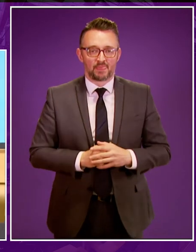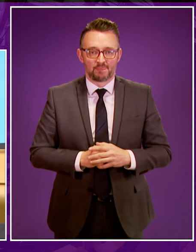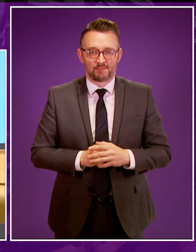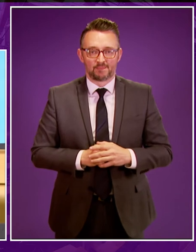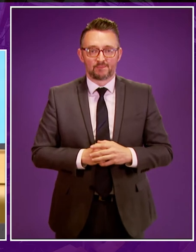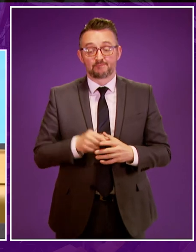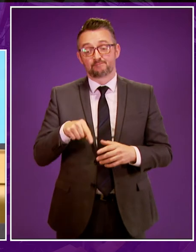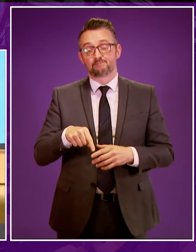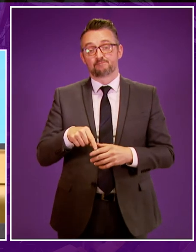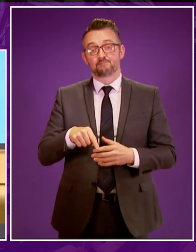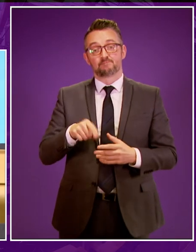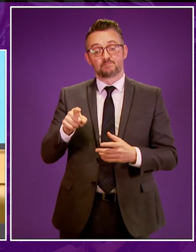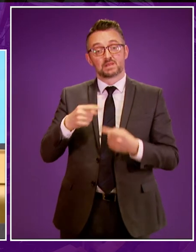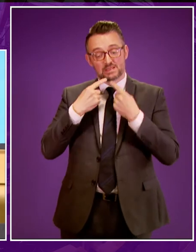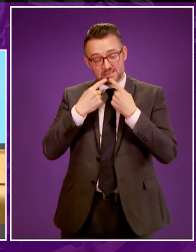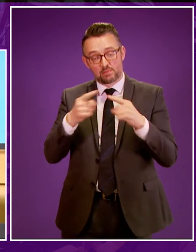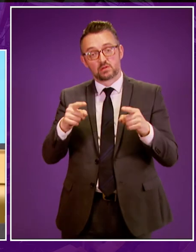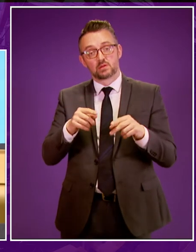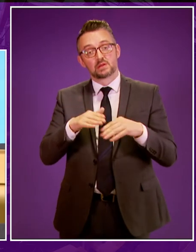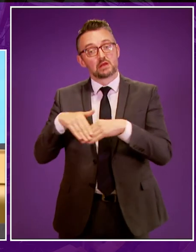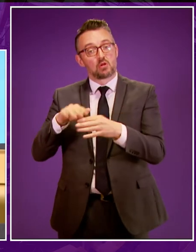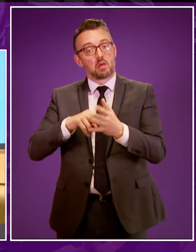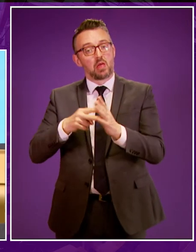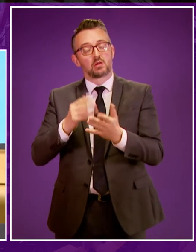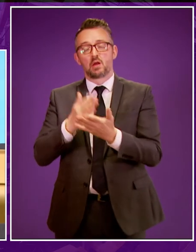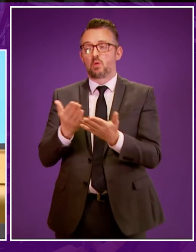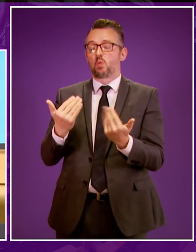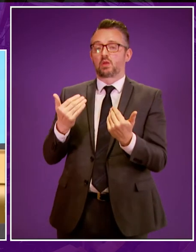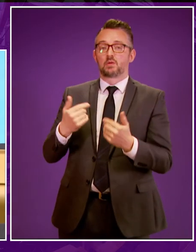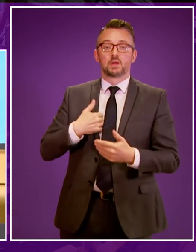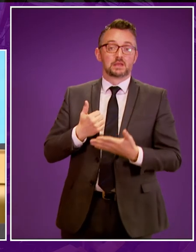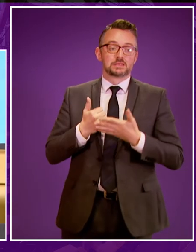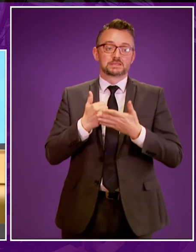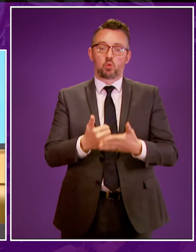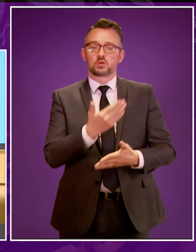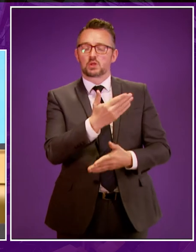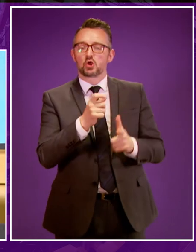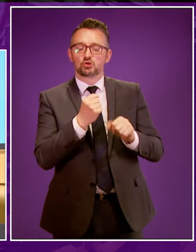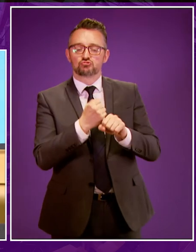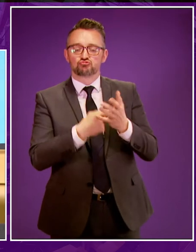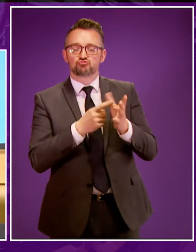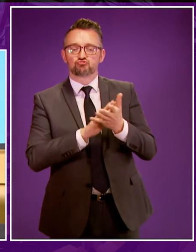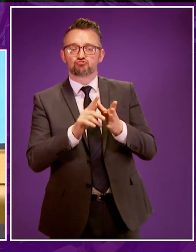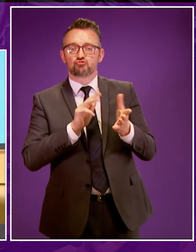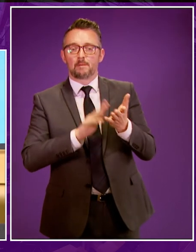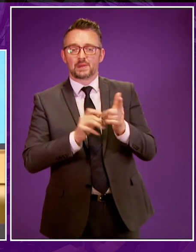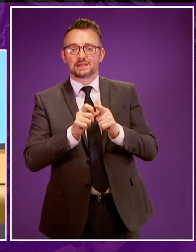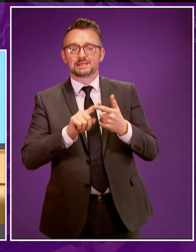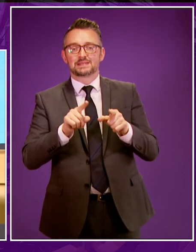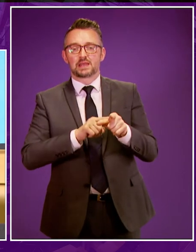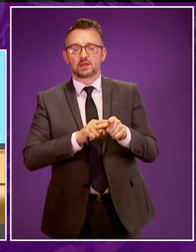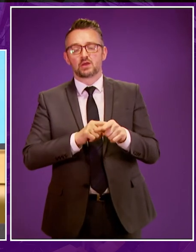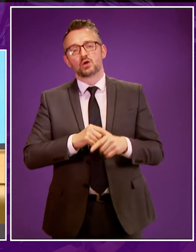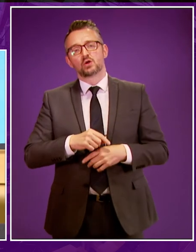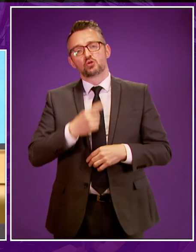In warmly welcoming the Minister's statement about the national plan can I support the point raised by Graham Day in relation to the